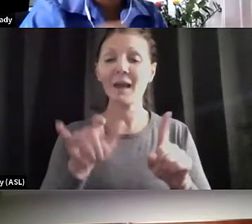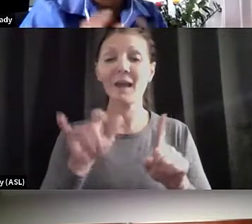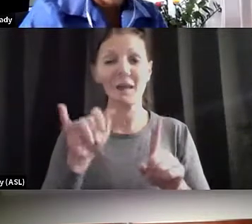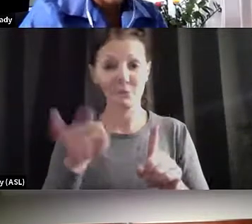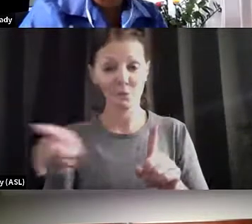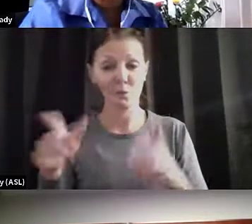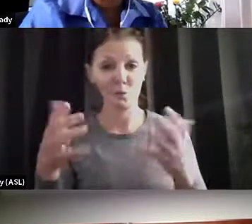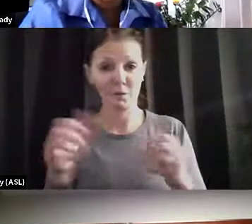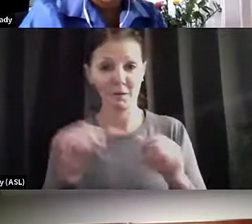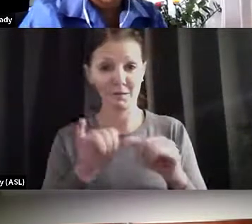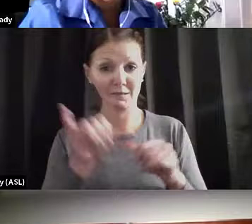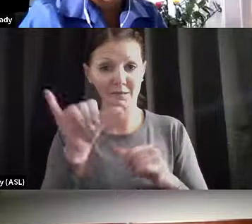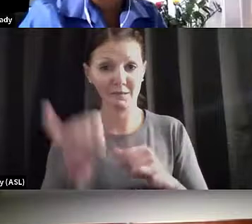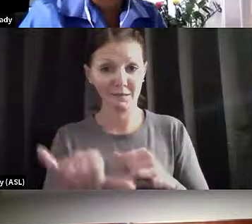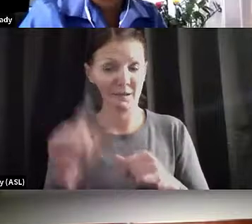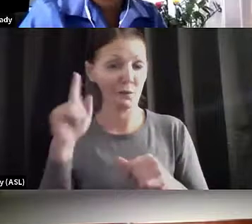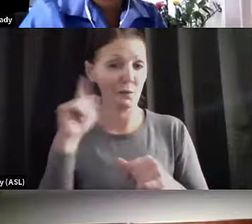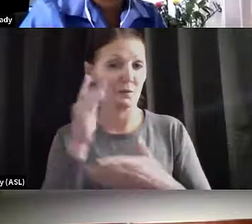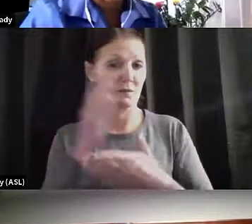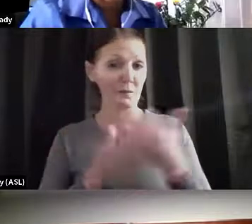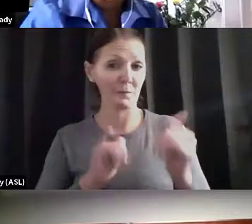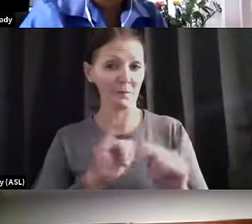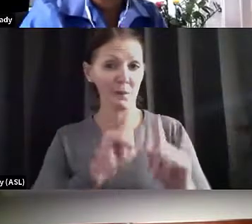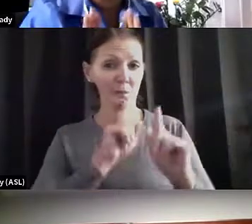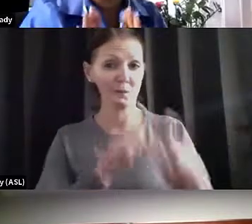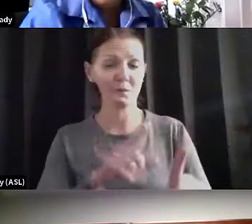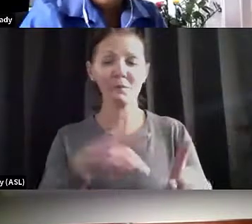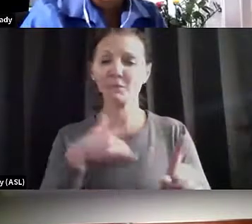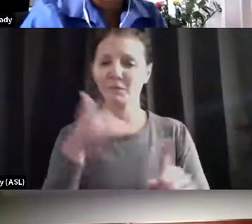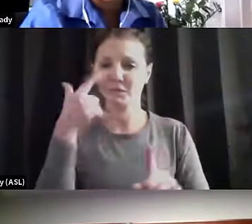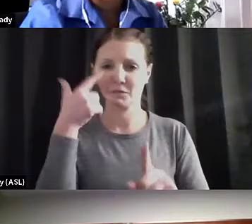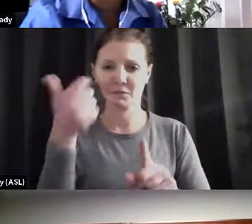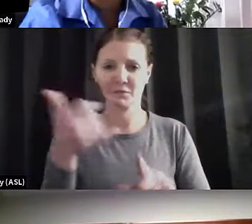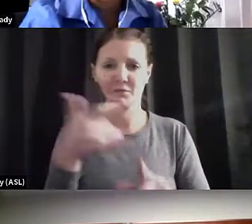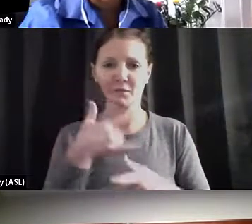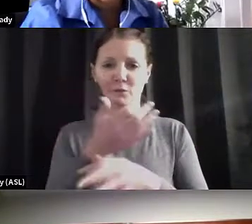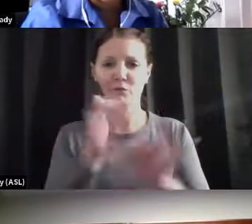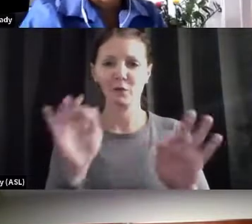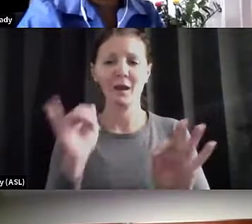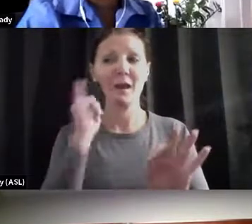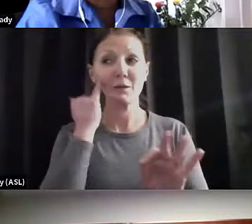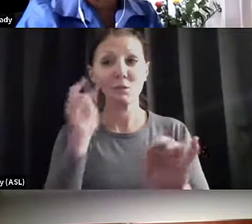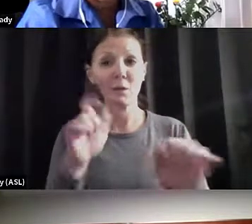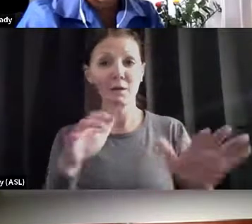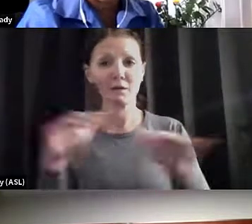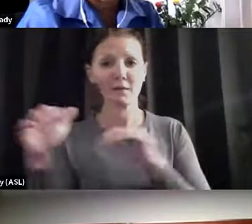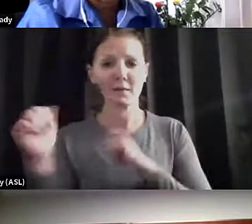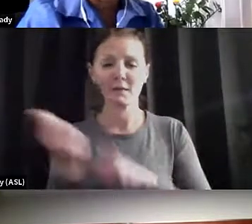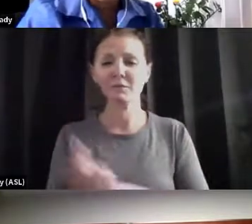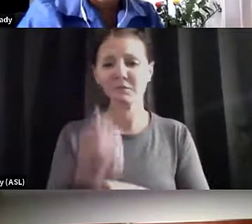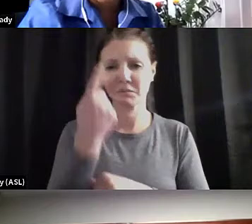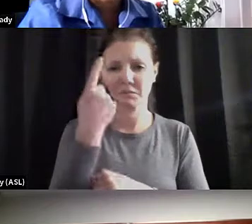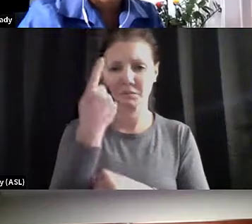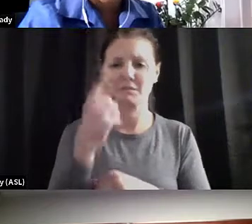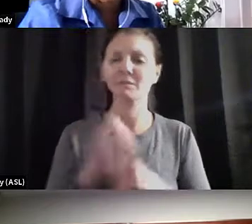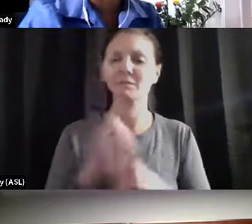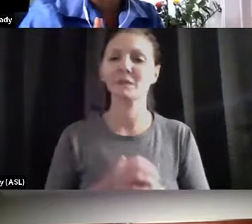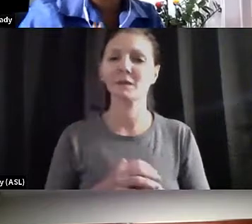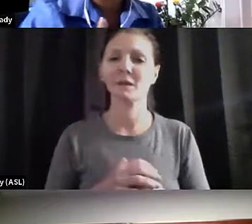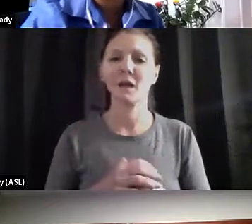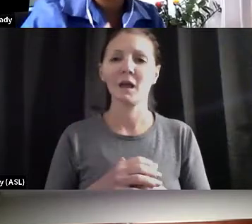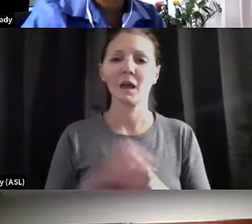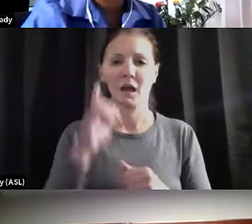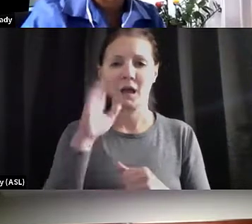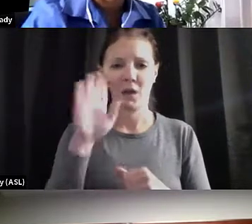to hear some of the responses, please feel free. And you have to leave. We definitely understand. But at this time, I know, I think we